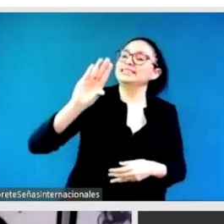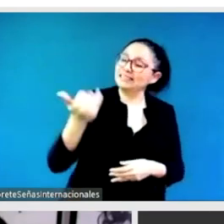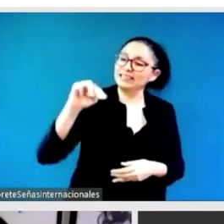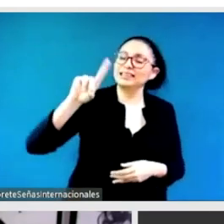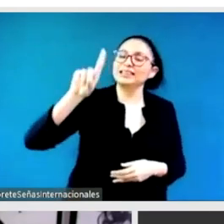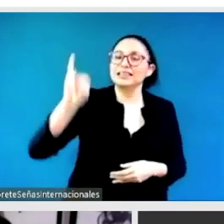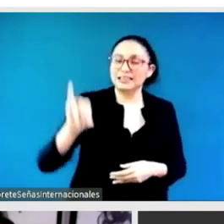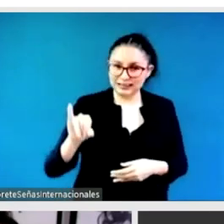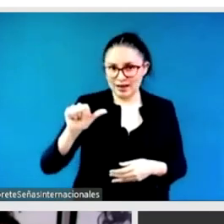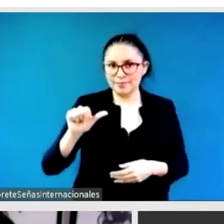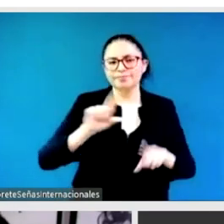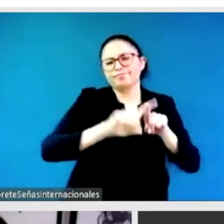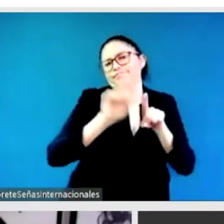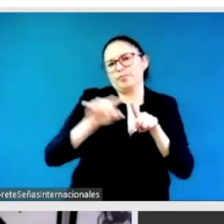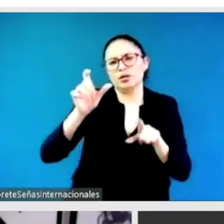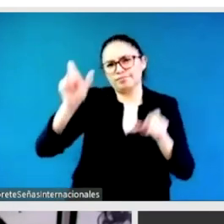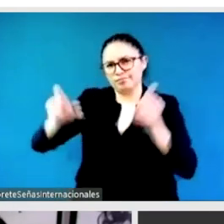Netherlands, Veronica Bingo, the